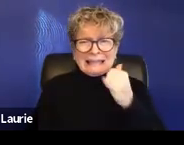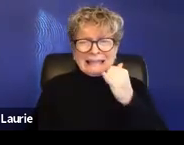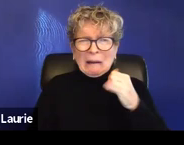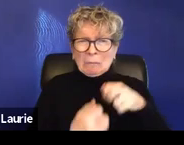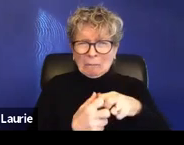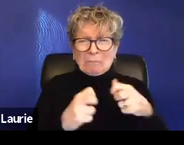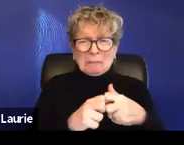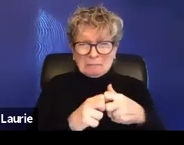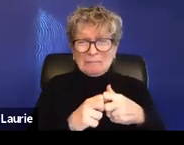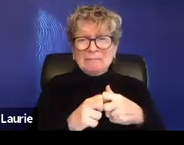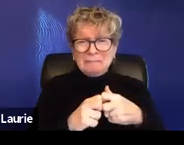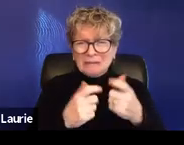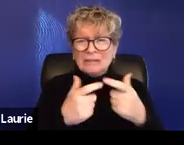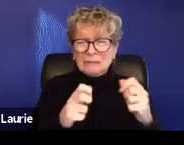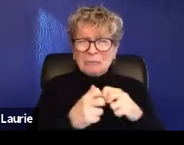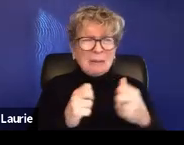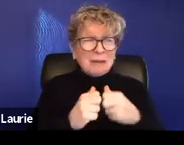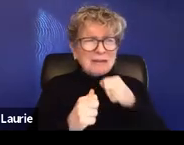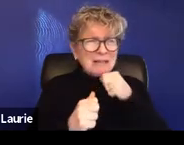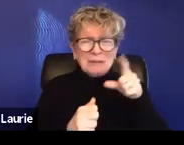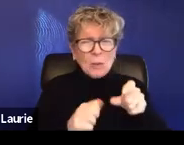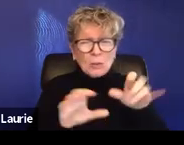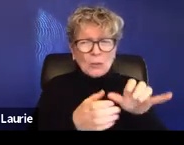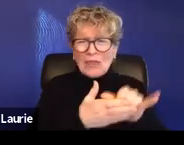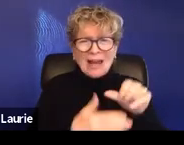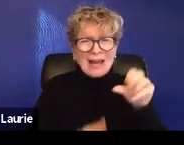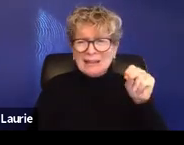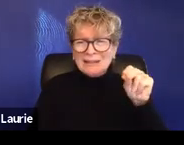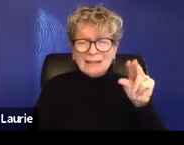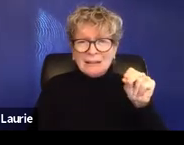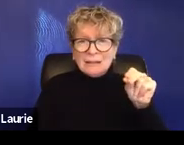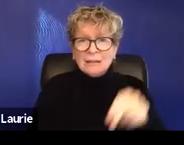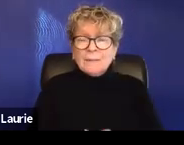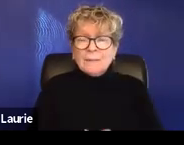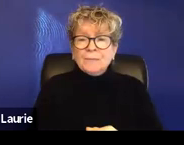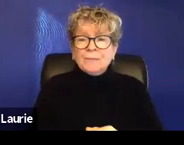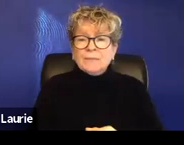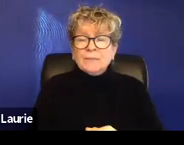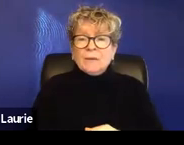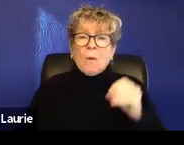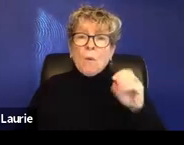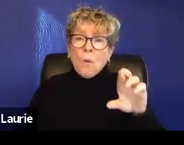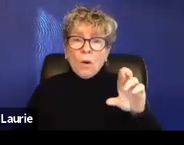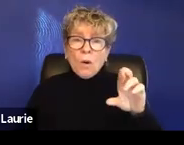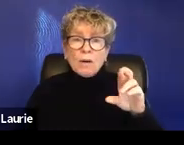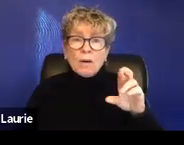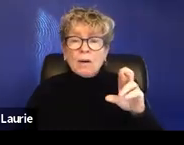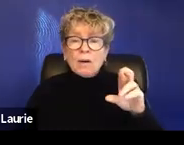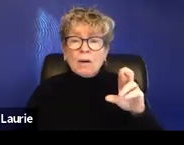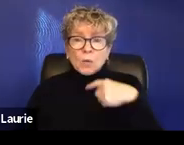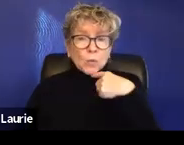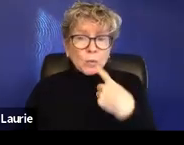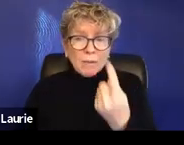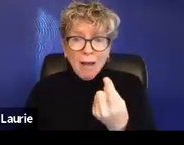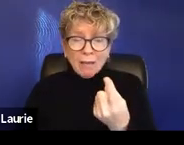that, uh, that they shouldn't be doing. Um, um, telling them specifically, uh, how to,